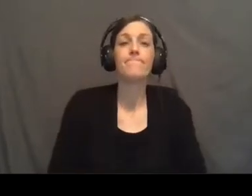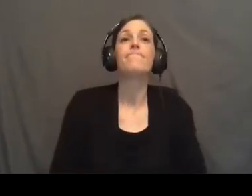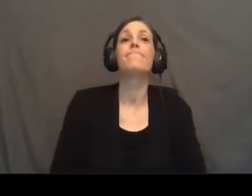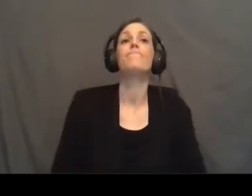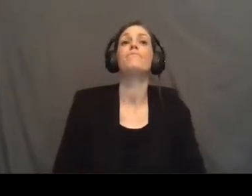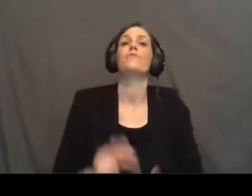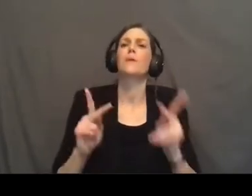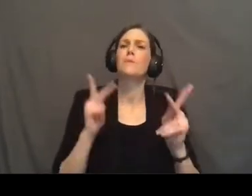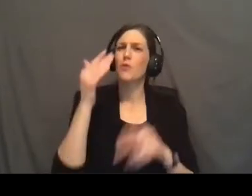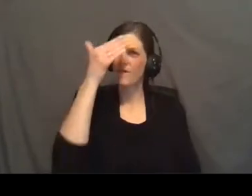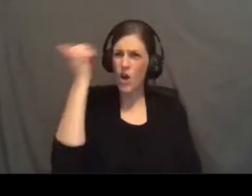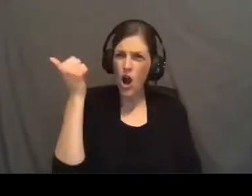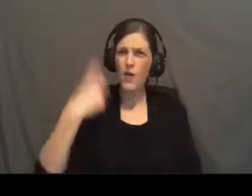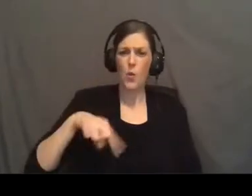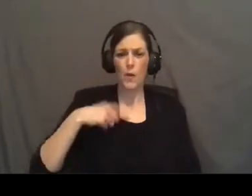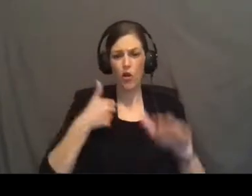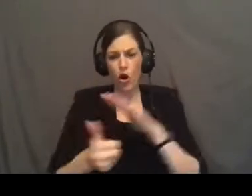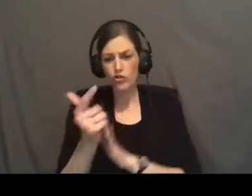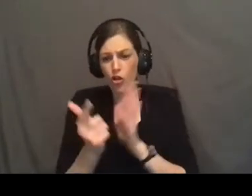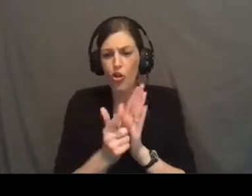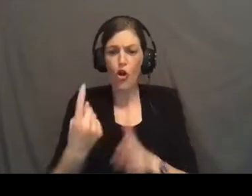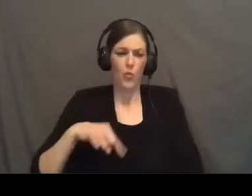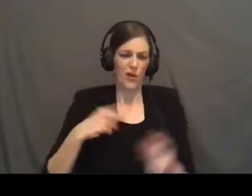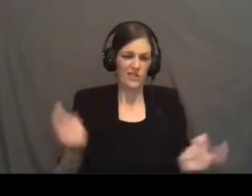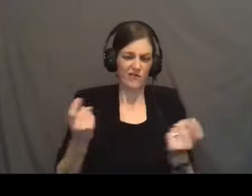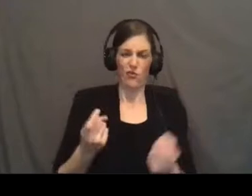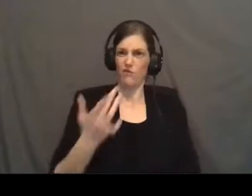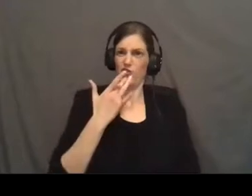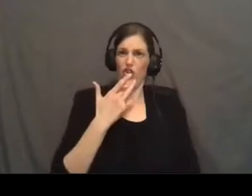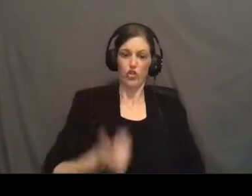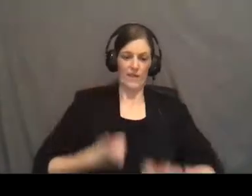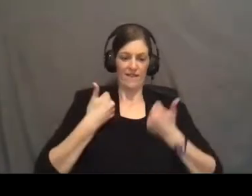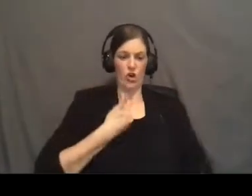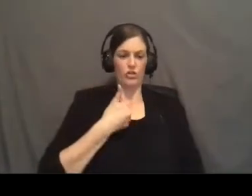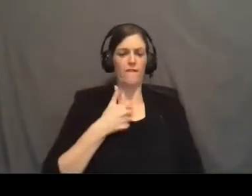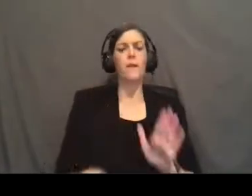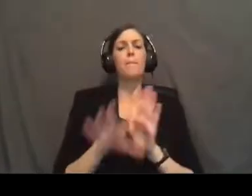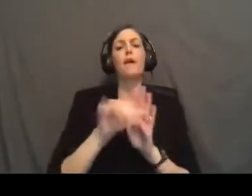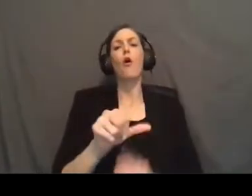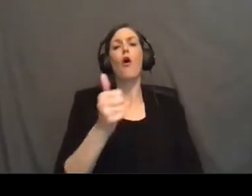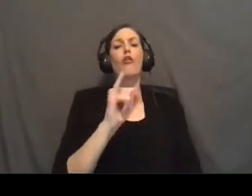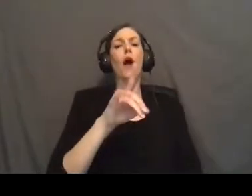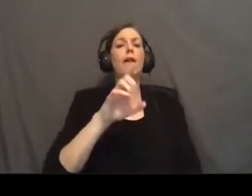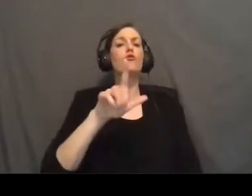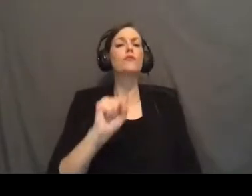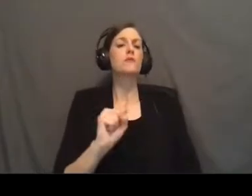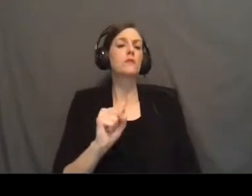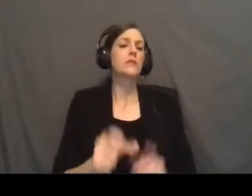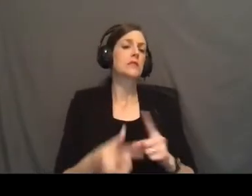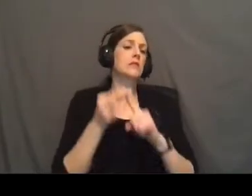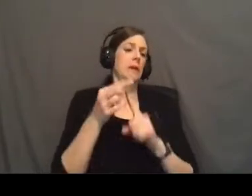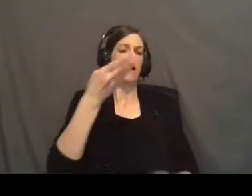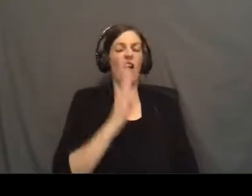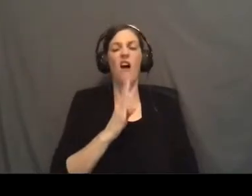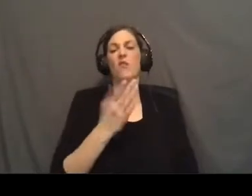People have forgotten that we're under law, that we're sinful. We would rather live for ourselves and choose other idols than besides God. We would rather